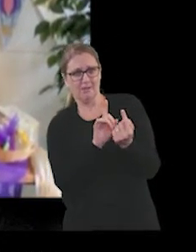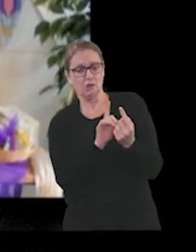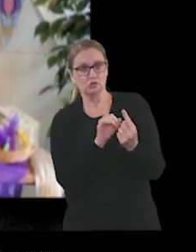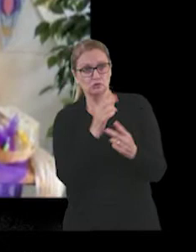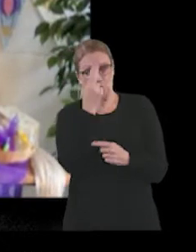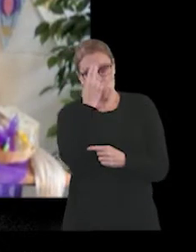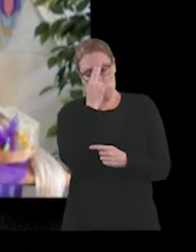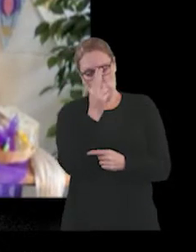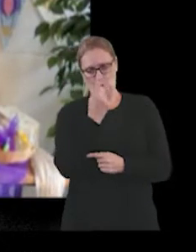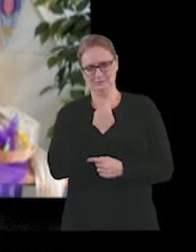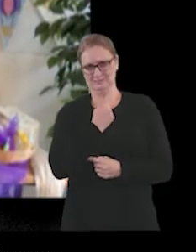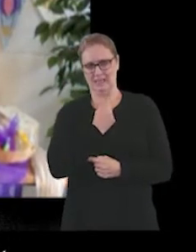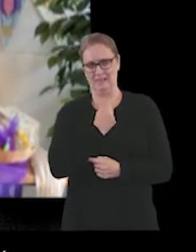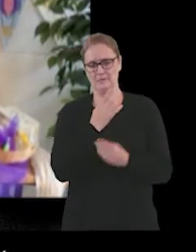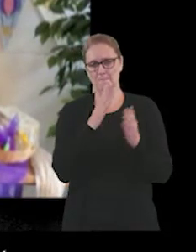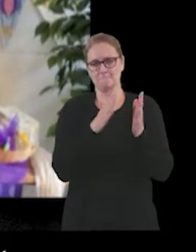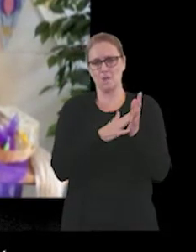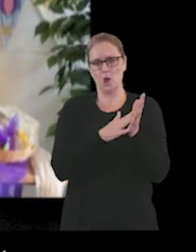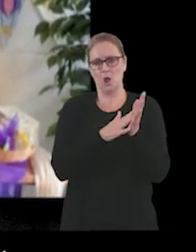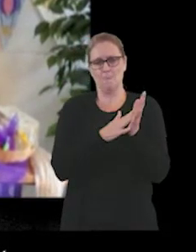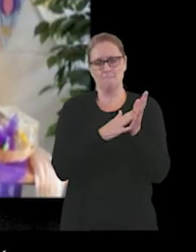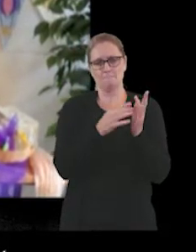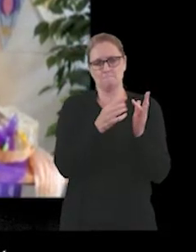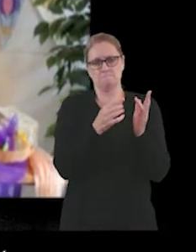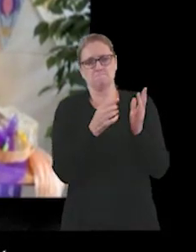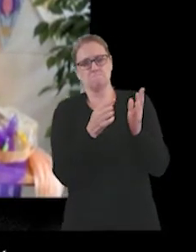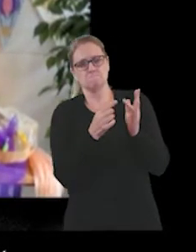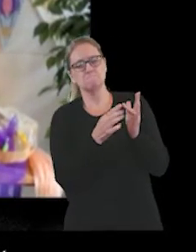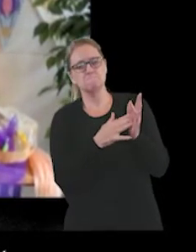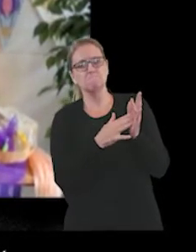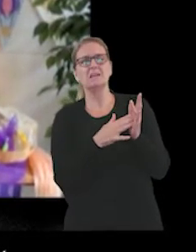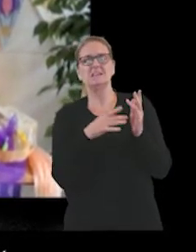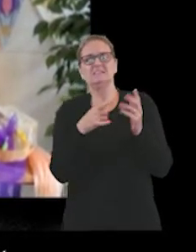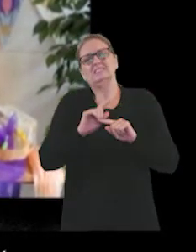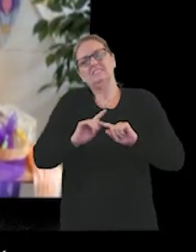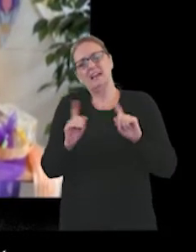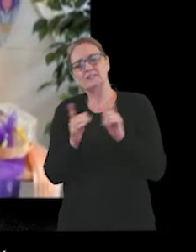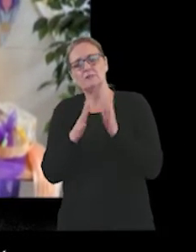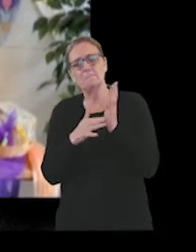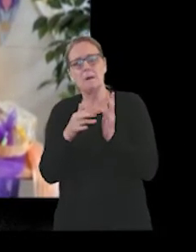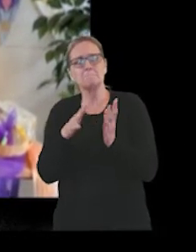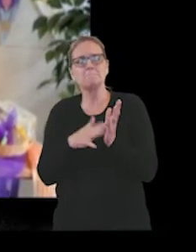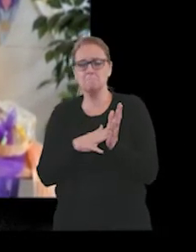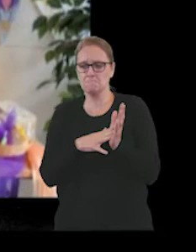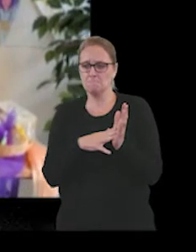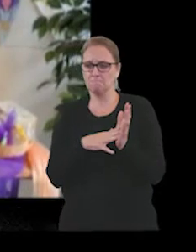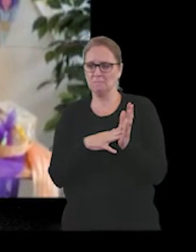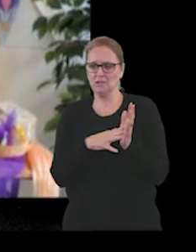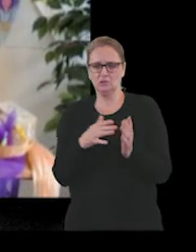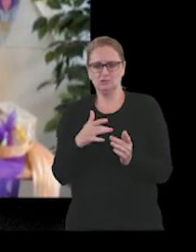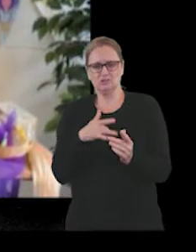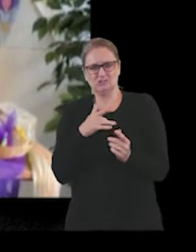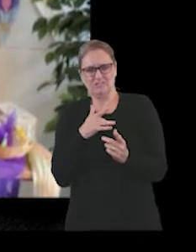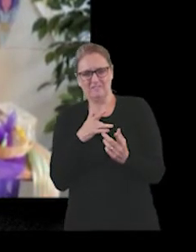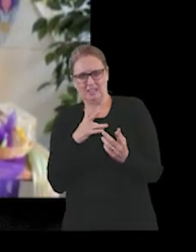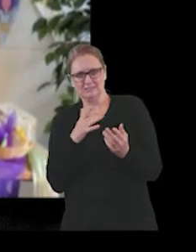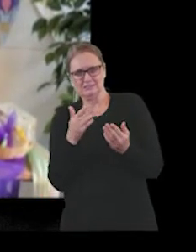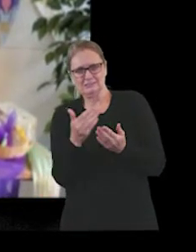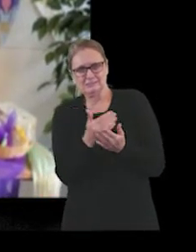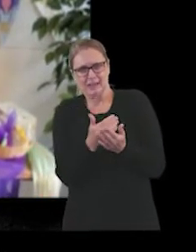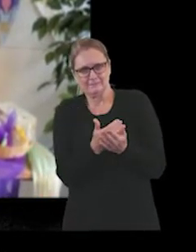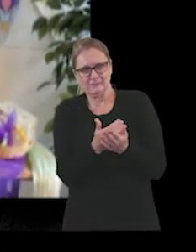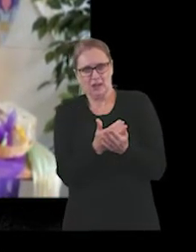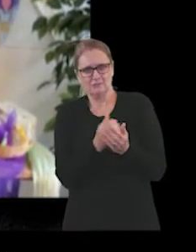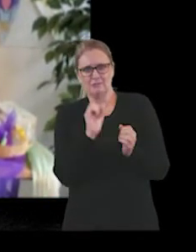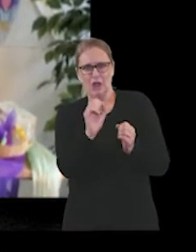a mum instead of a mum. Nearing New Street, she felt nearer to her old self, it was safe for her vows to come